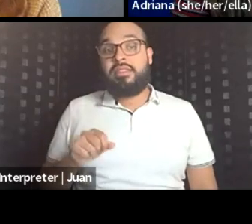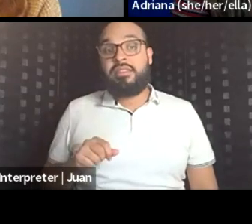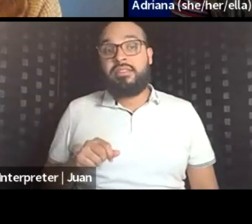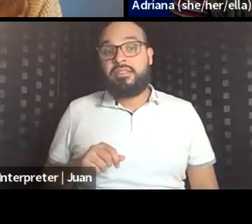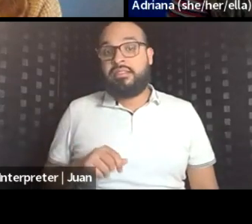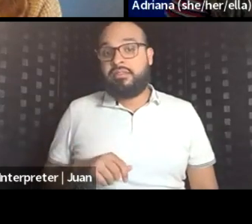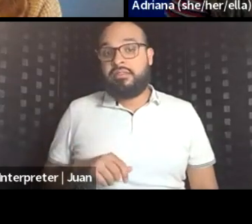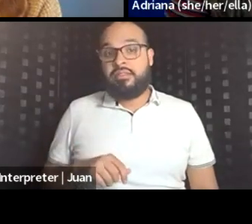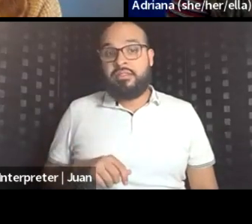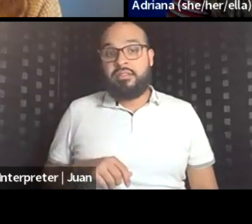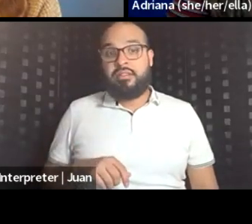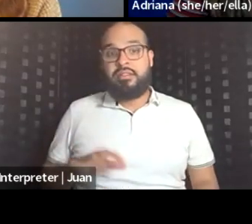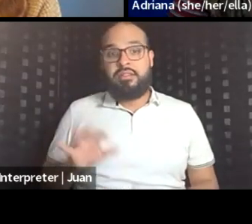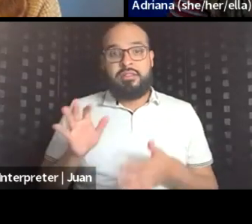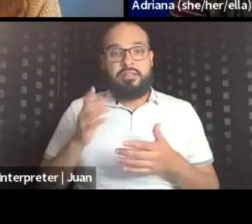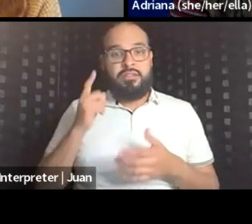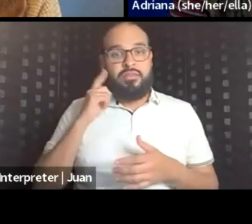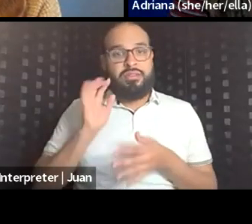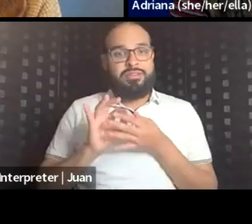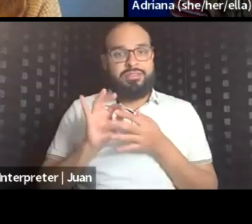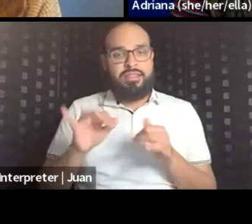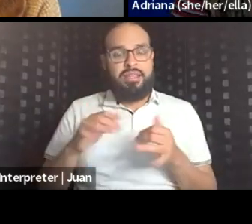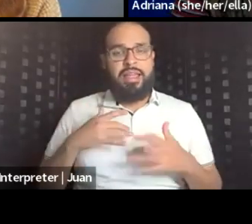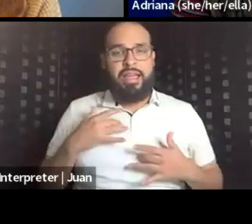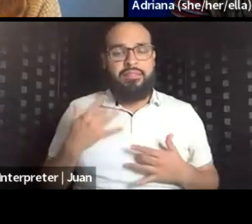heard from last night,